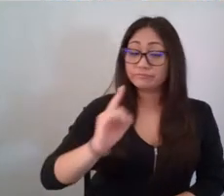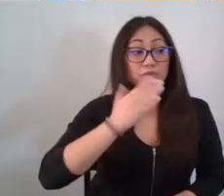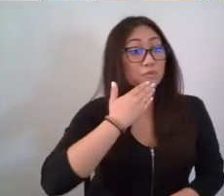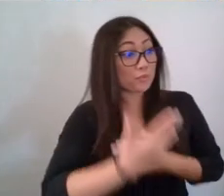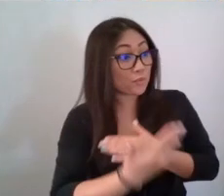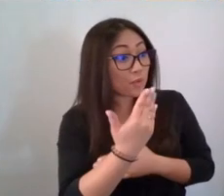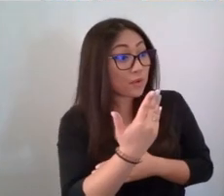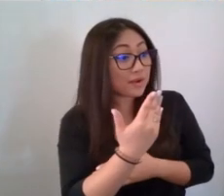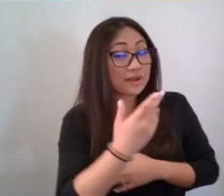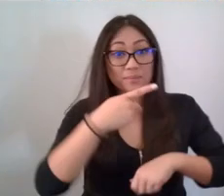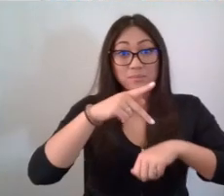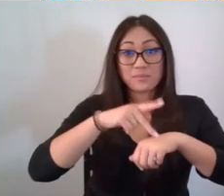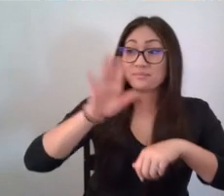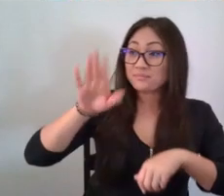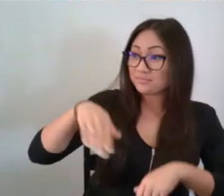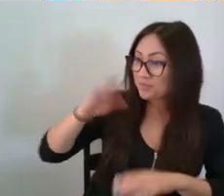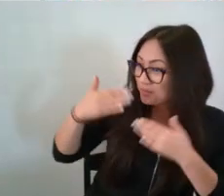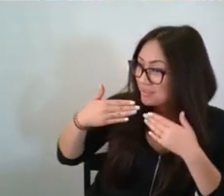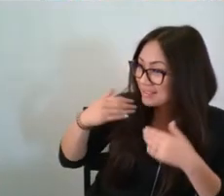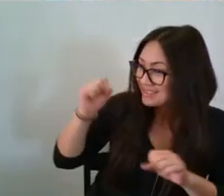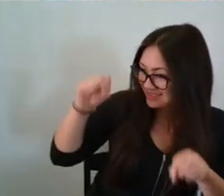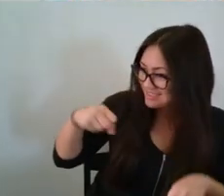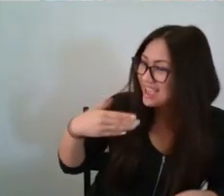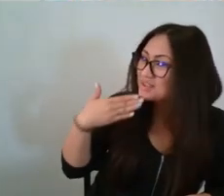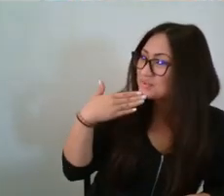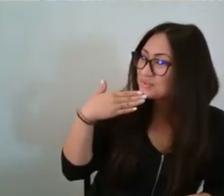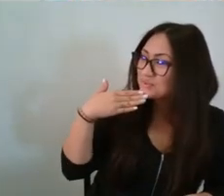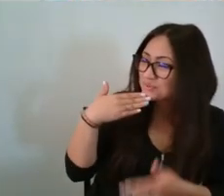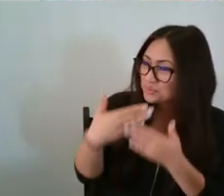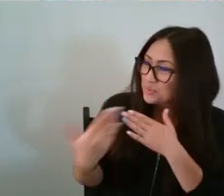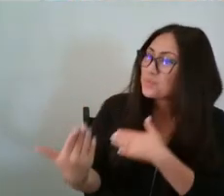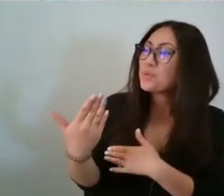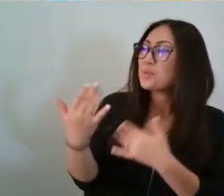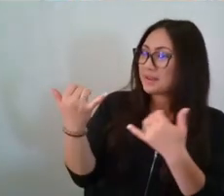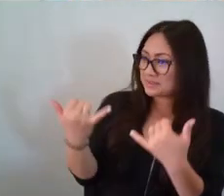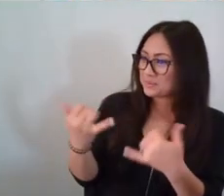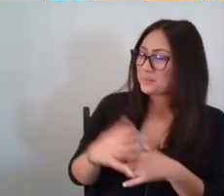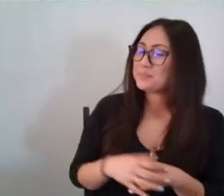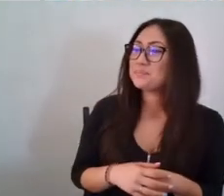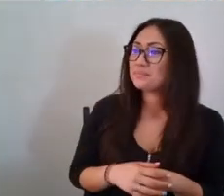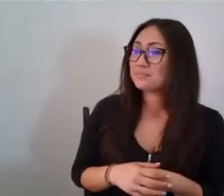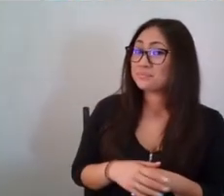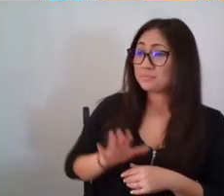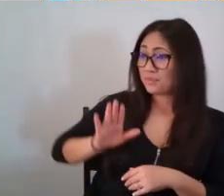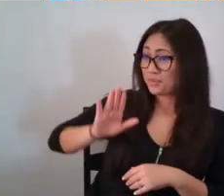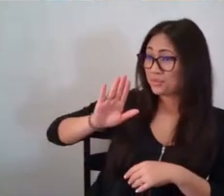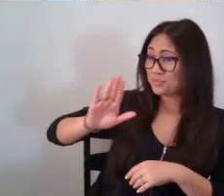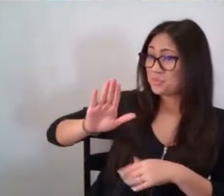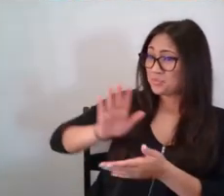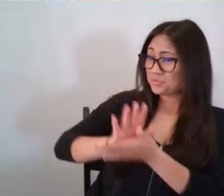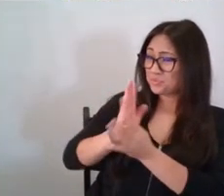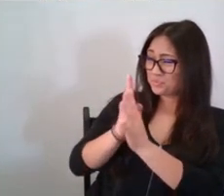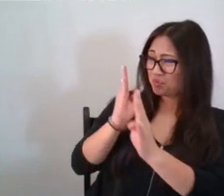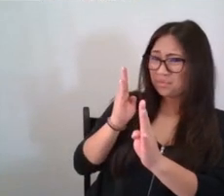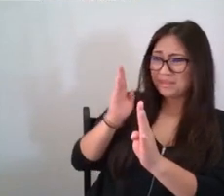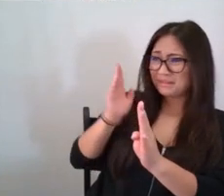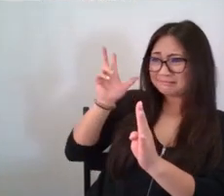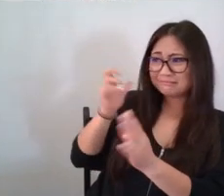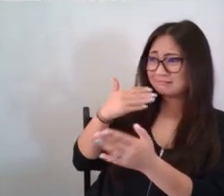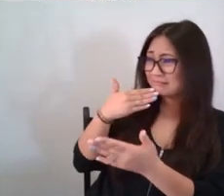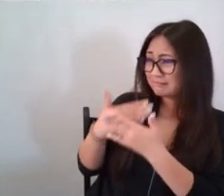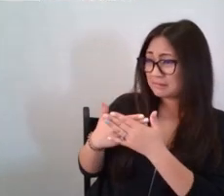who was greeting the children. Yes, it is a good morning, Mr. James. But old Bernie, your school bus, doesn't sound so good.